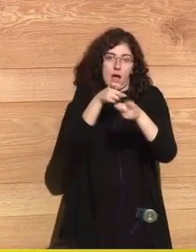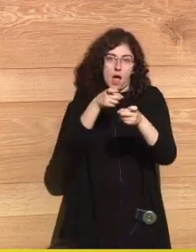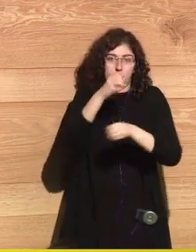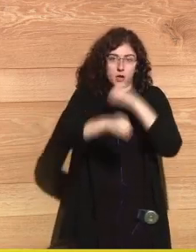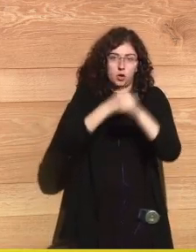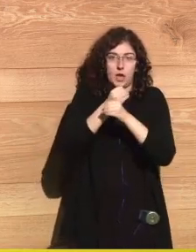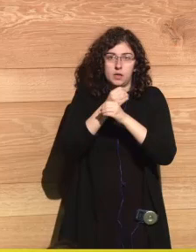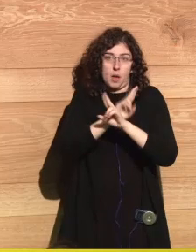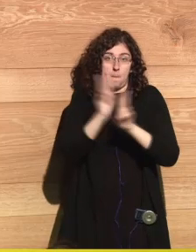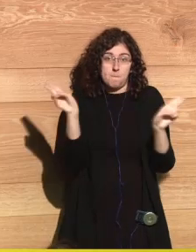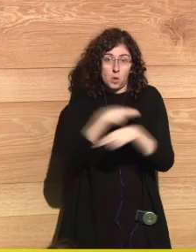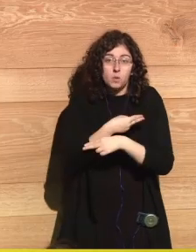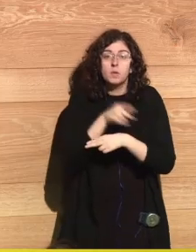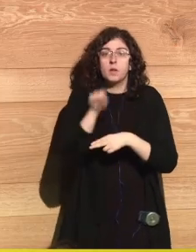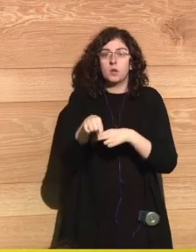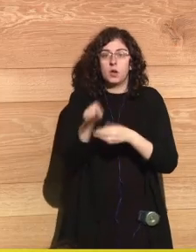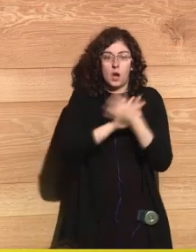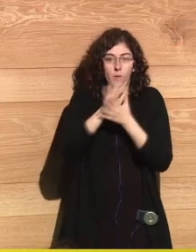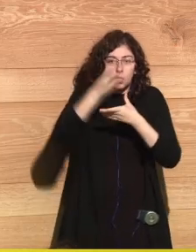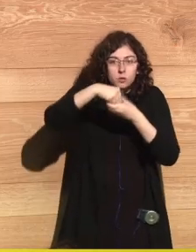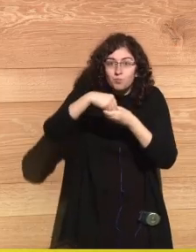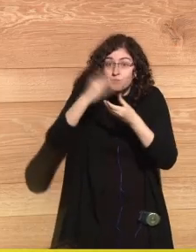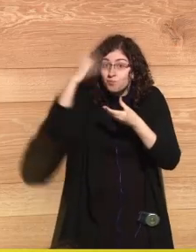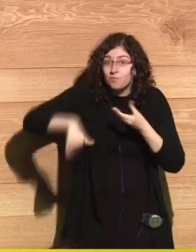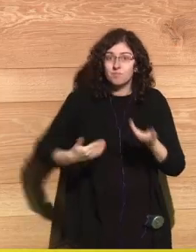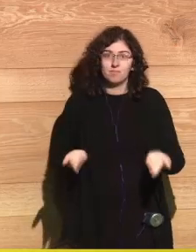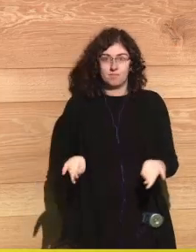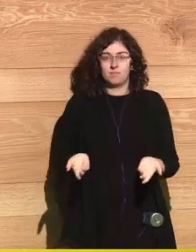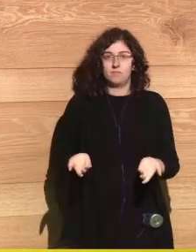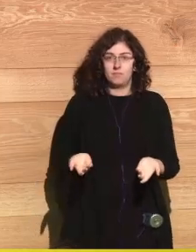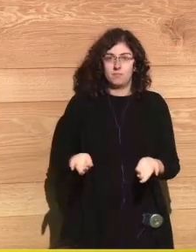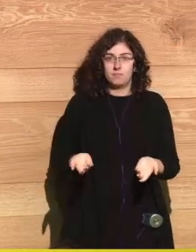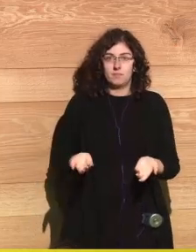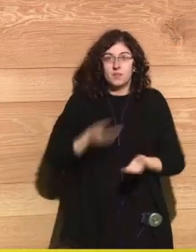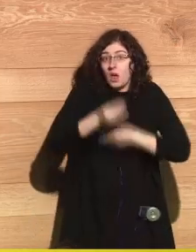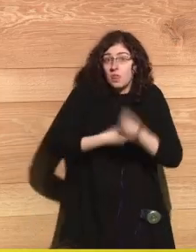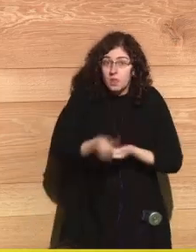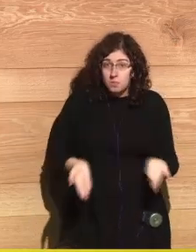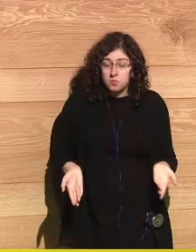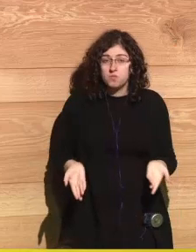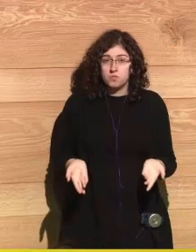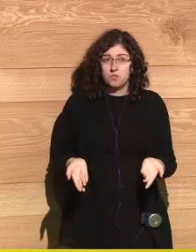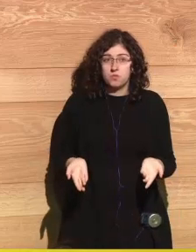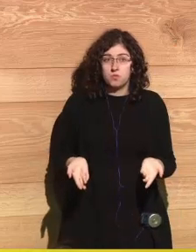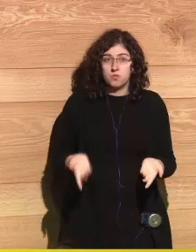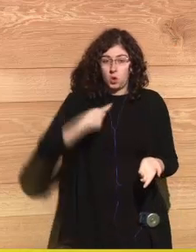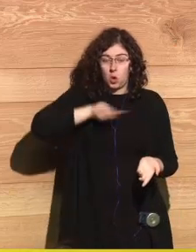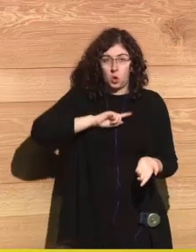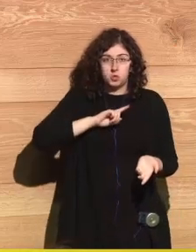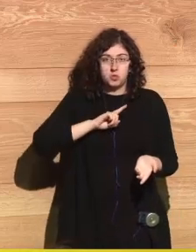weapons and non-proliferation is not part of the conversation really and what can we do